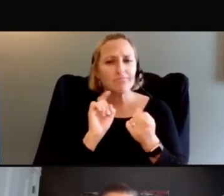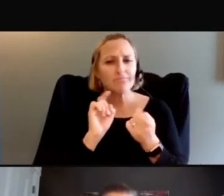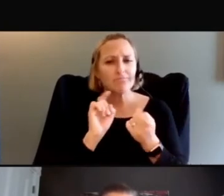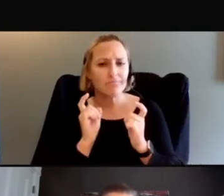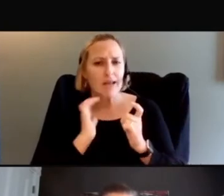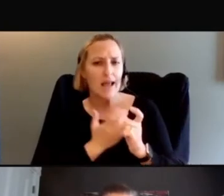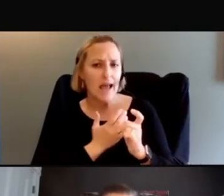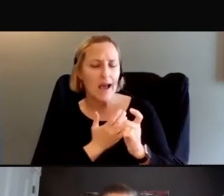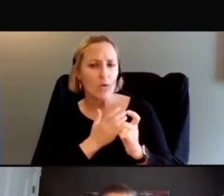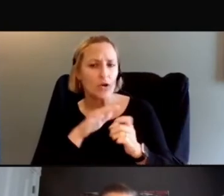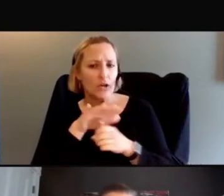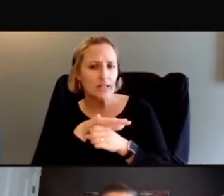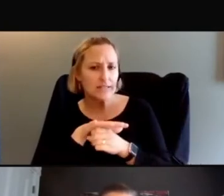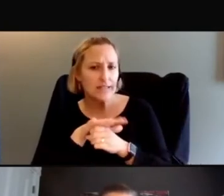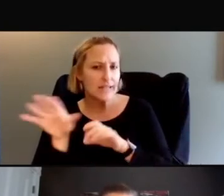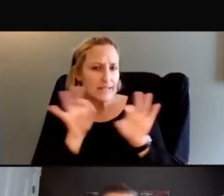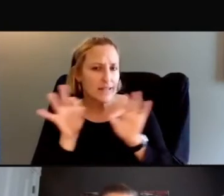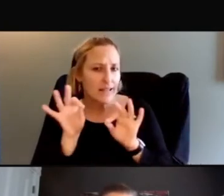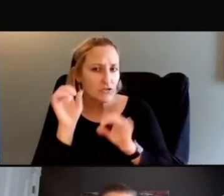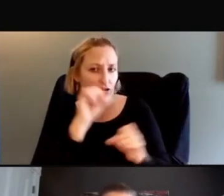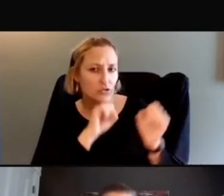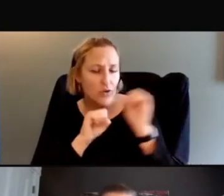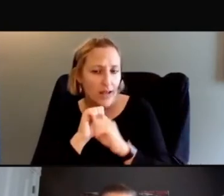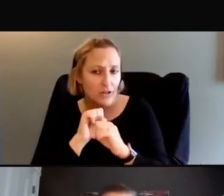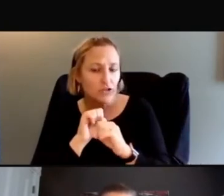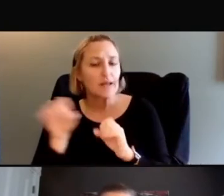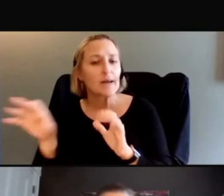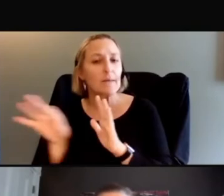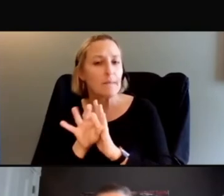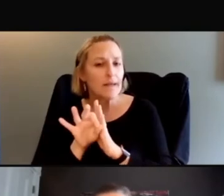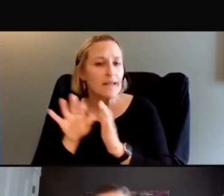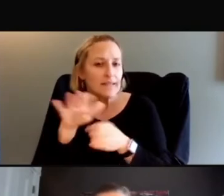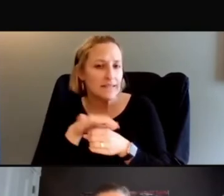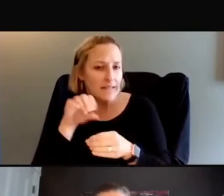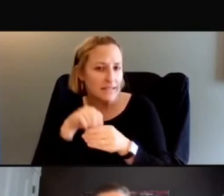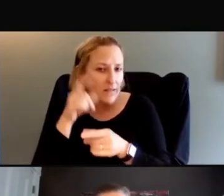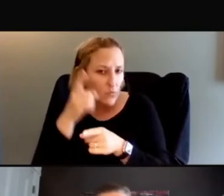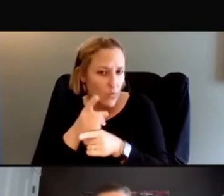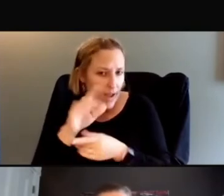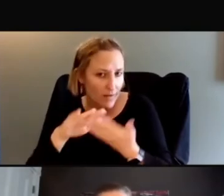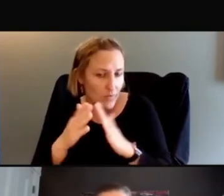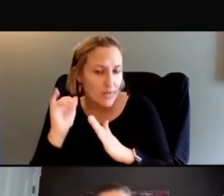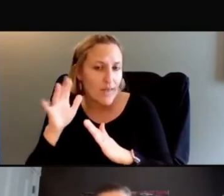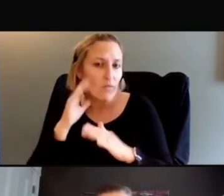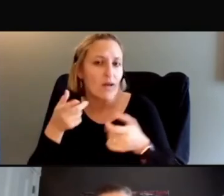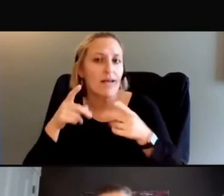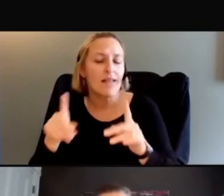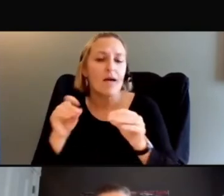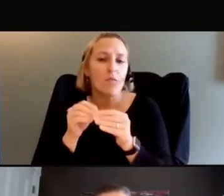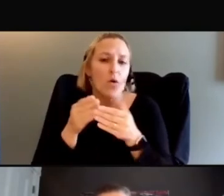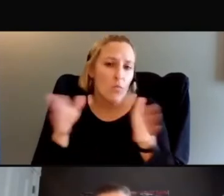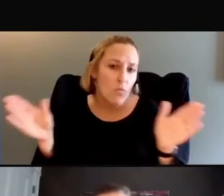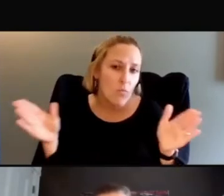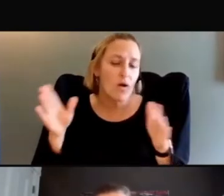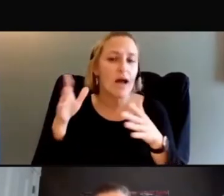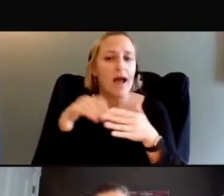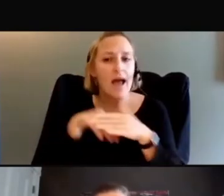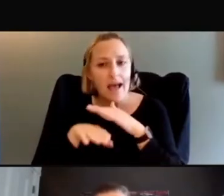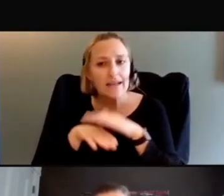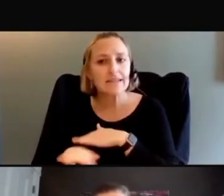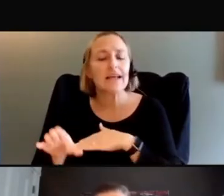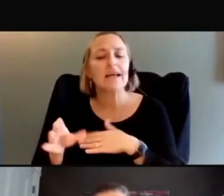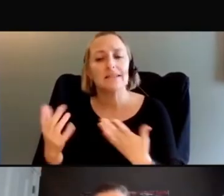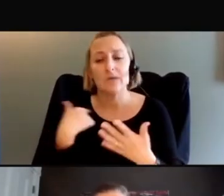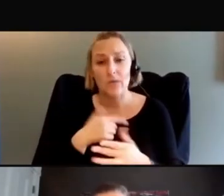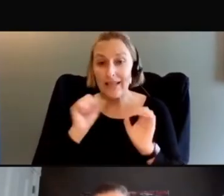selecting sites in the right communities that are going to allow wider access to these study centers. And, you know, we can do this. We now have all of